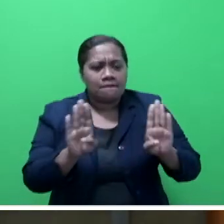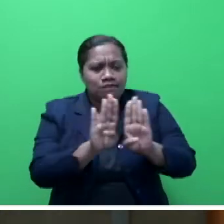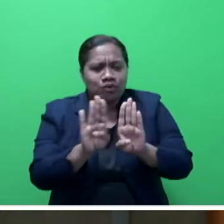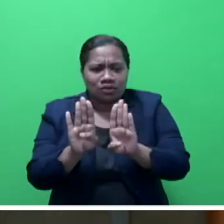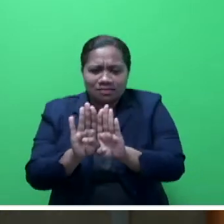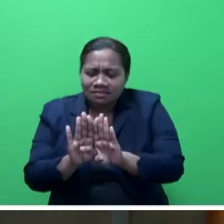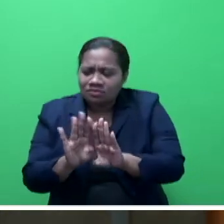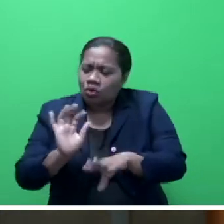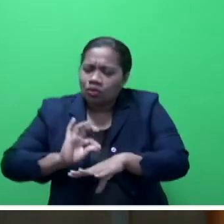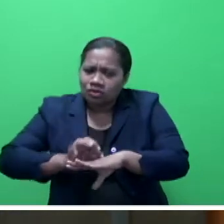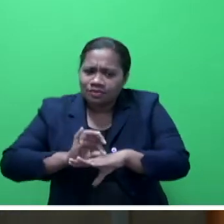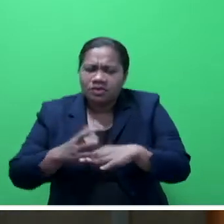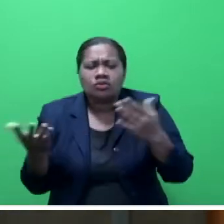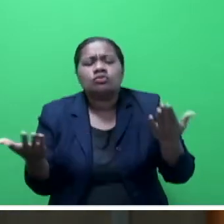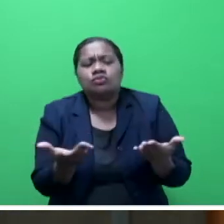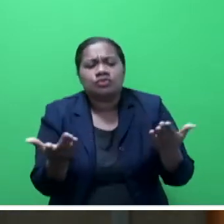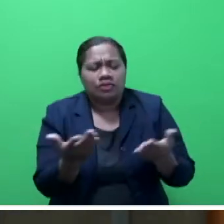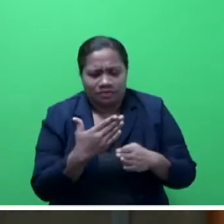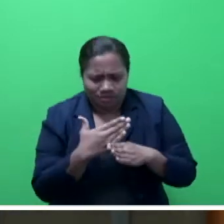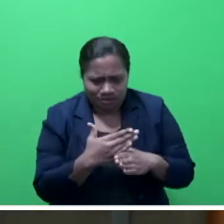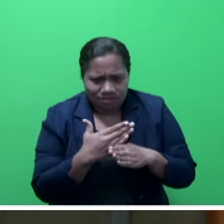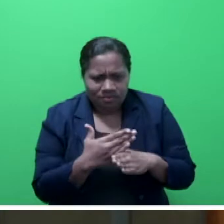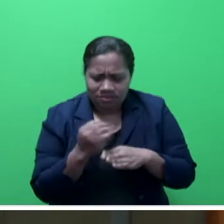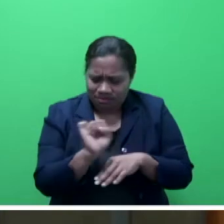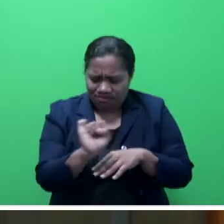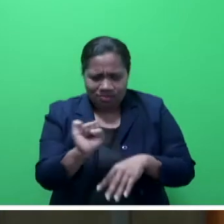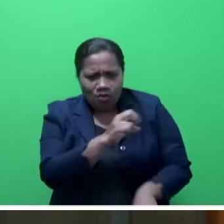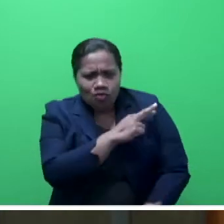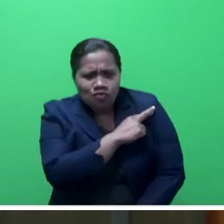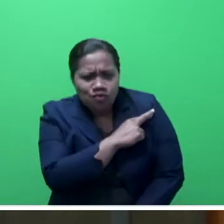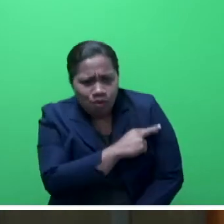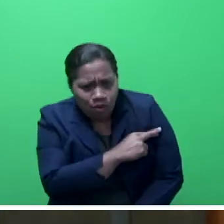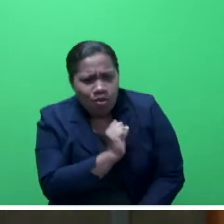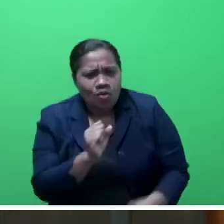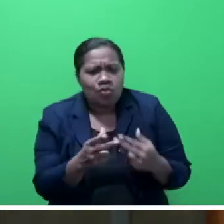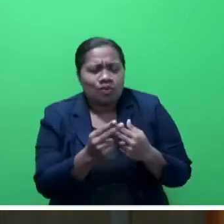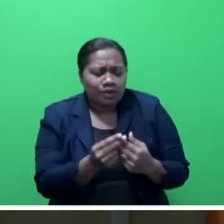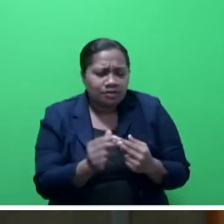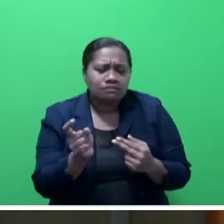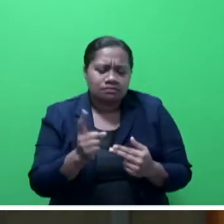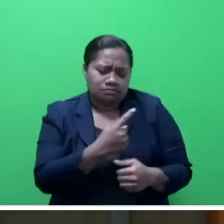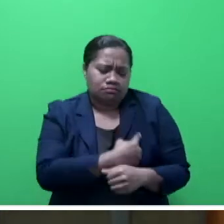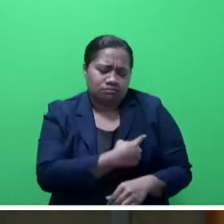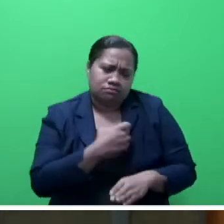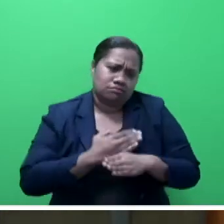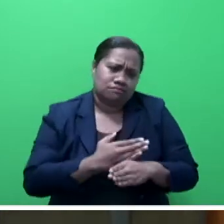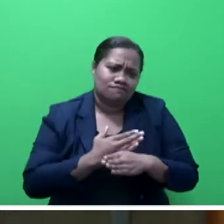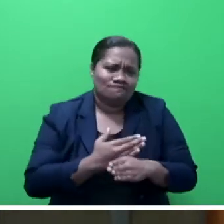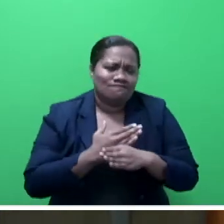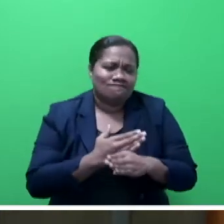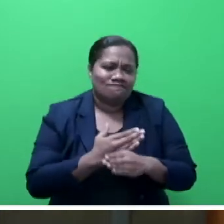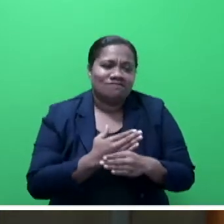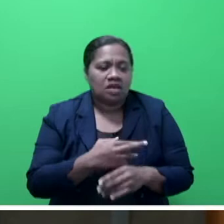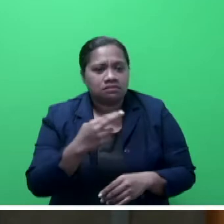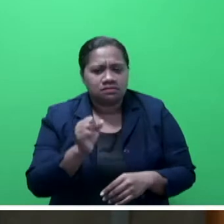deployed in conducting their roles with commitment and at the times risking their life and